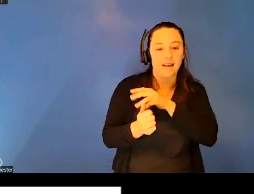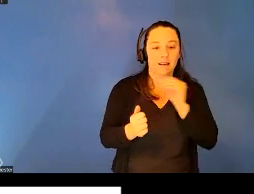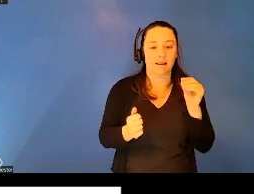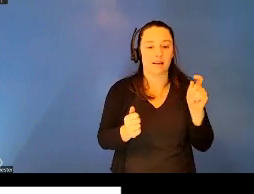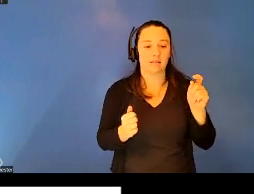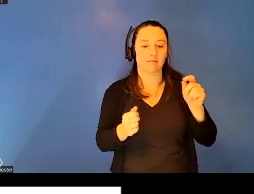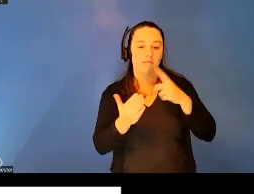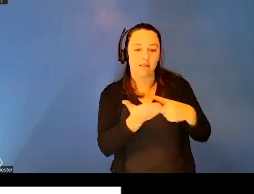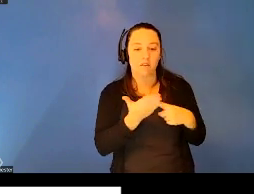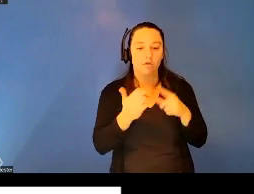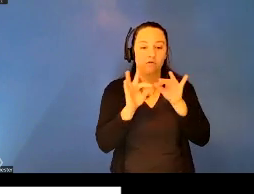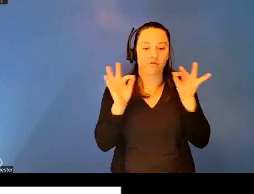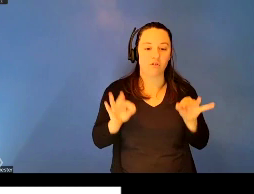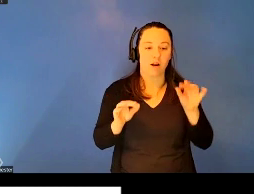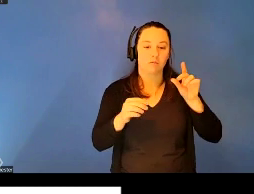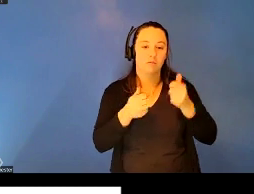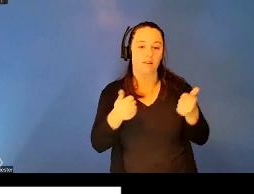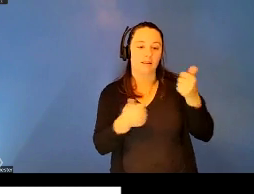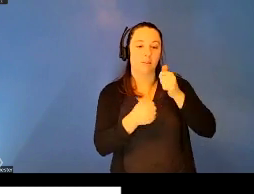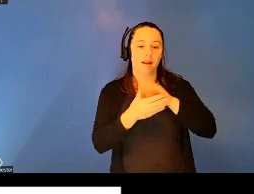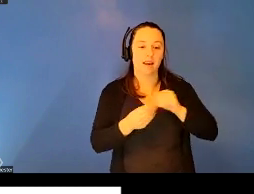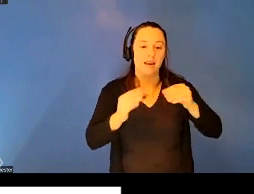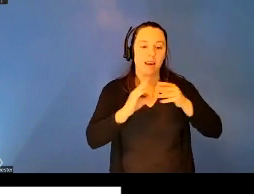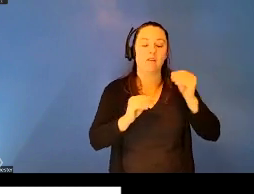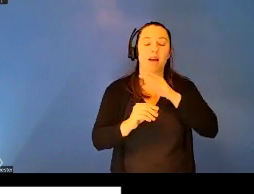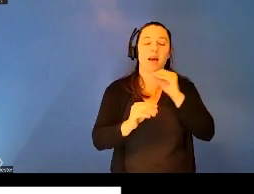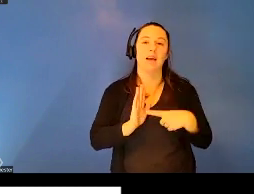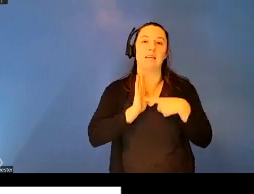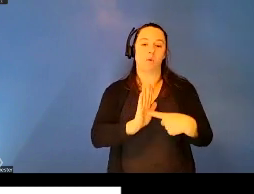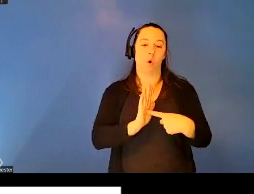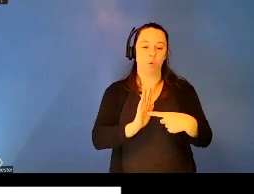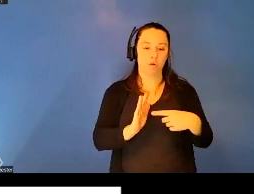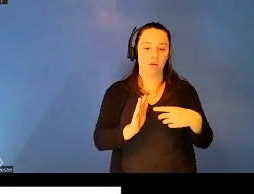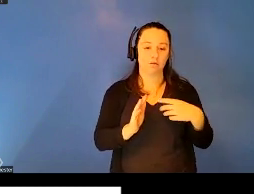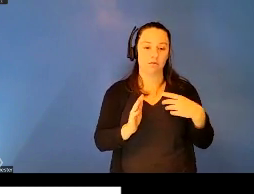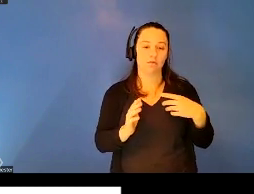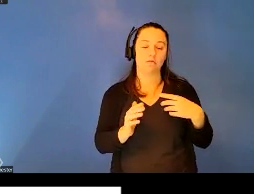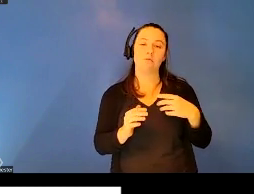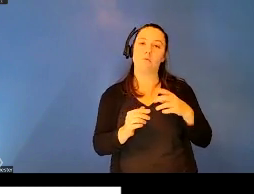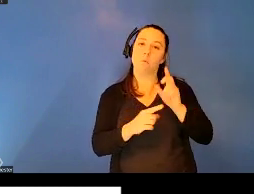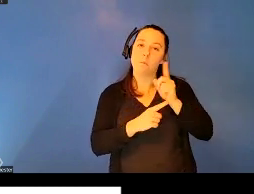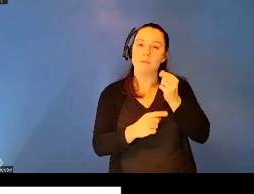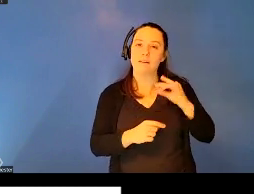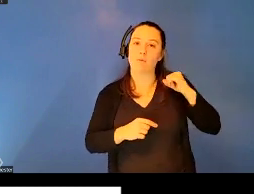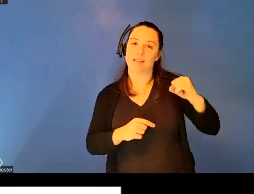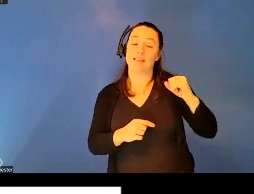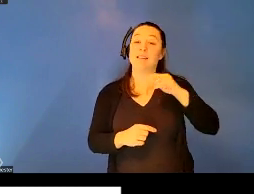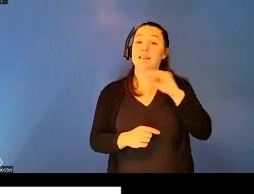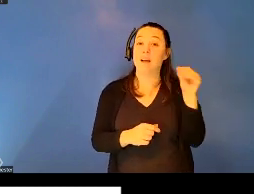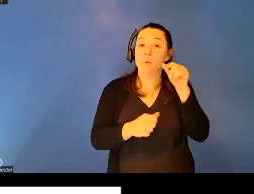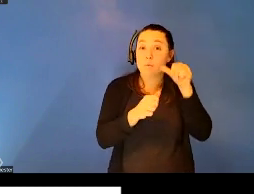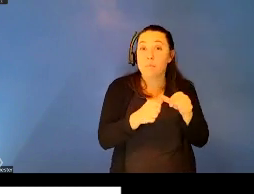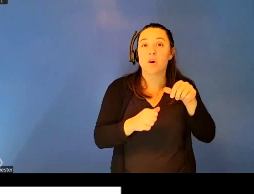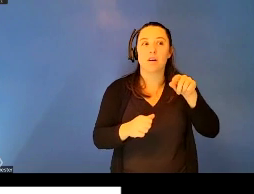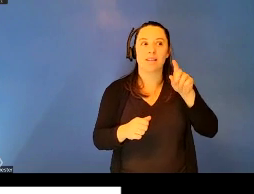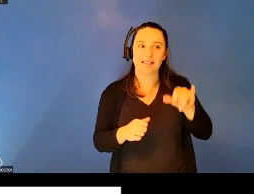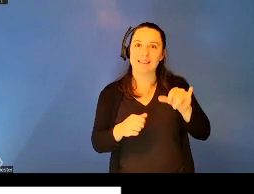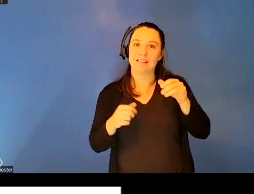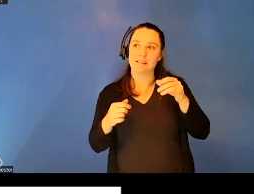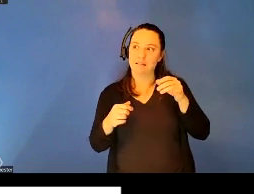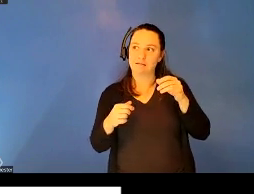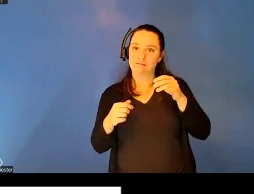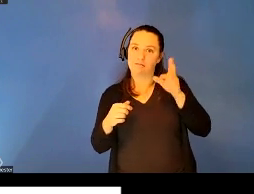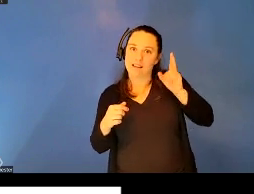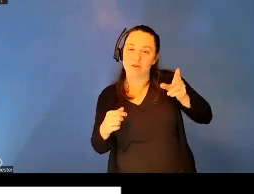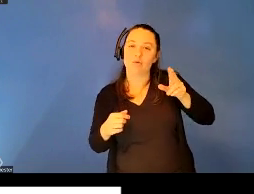resistance. And what must be remembered is these durable historical discourses continue to shape and condition our present and the possibilities